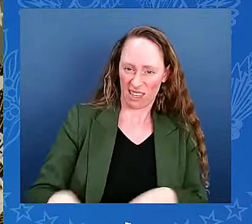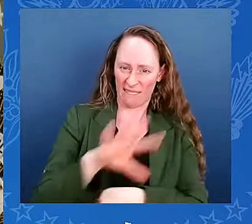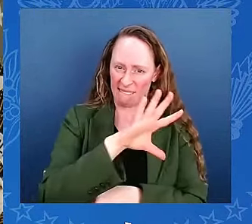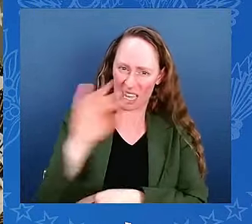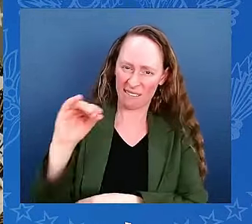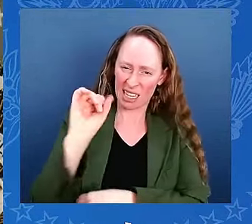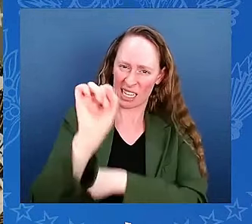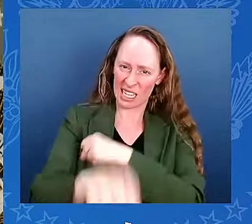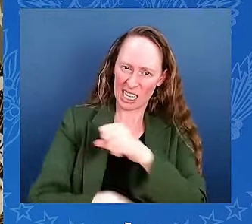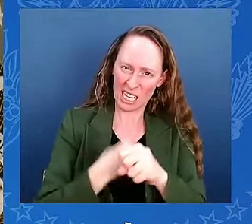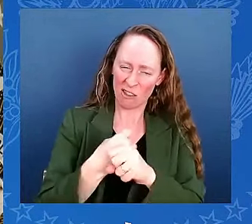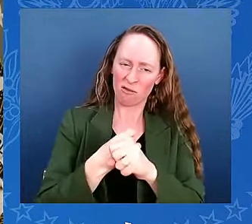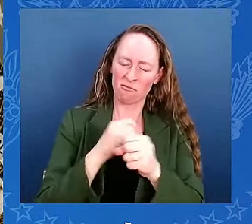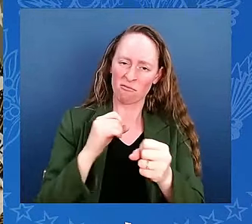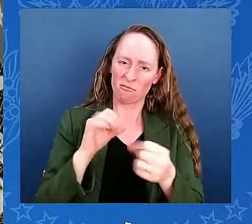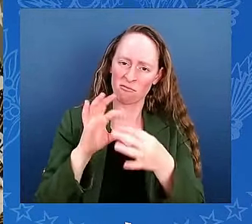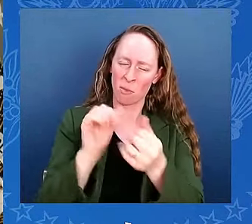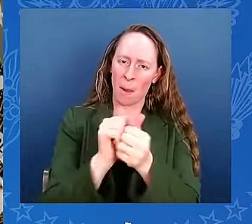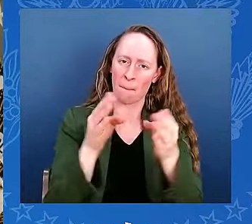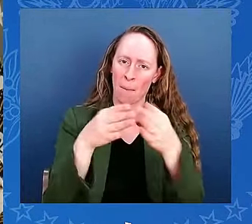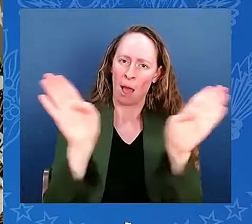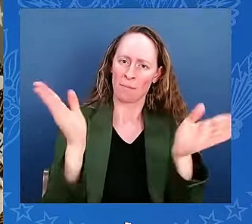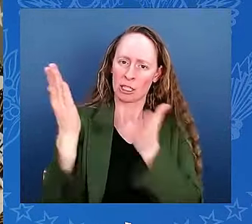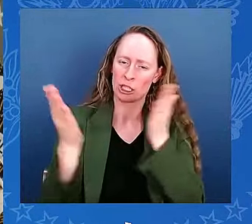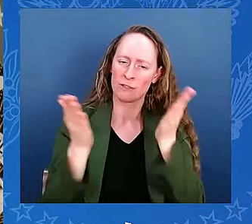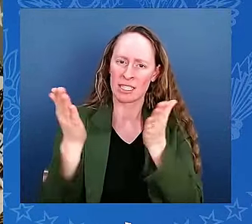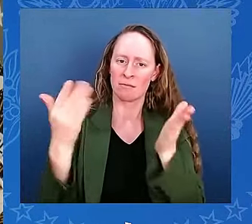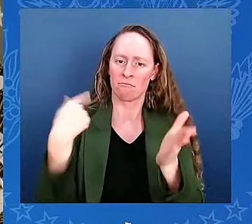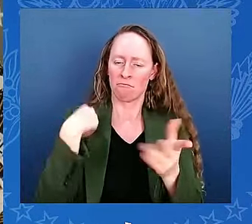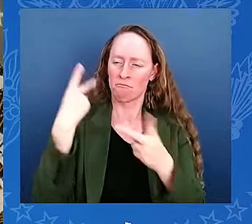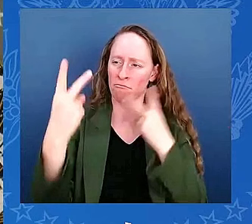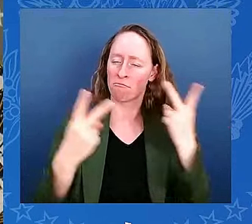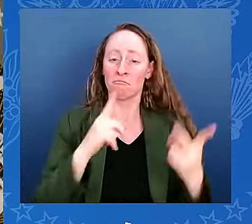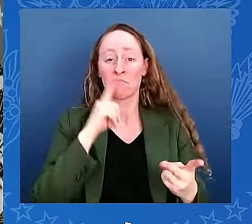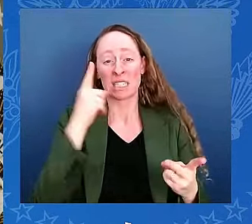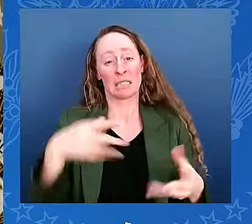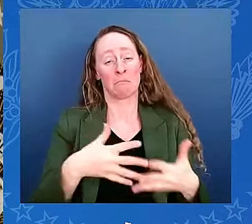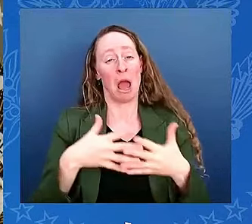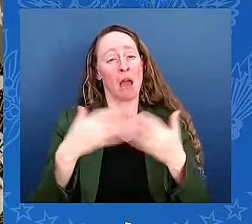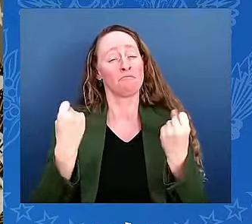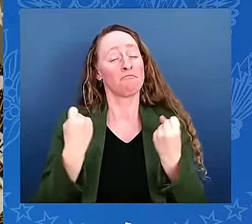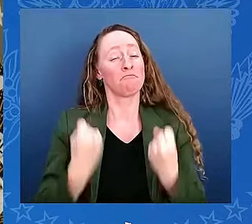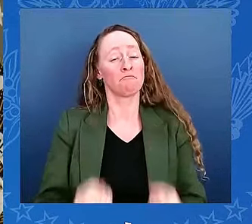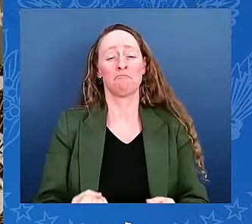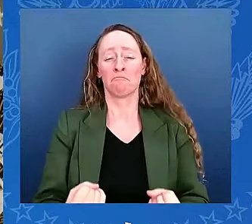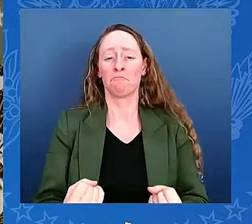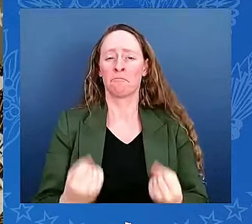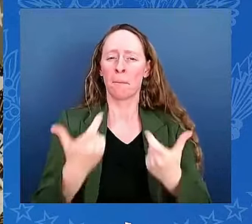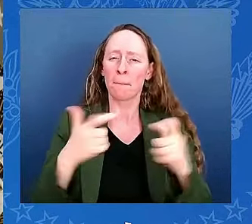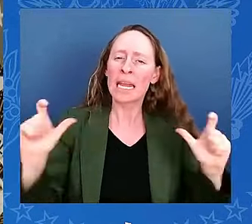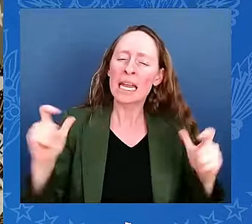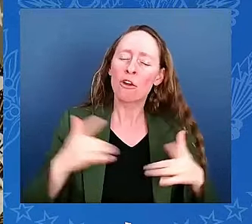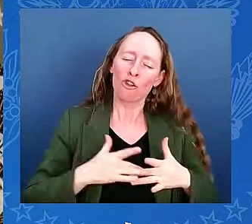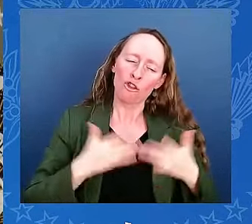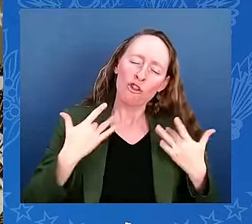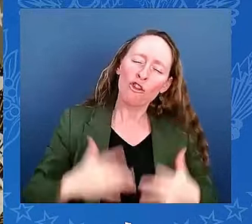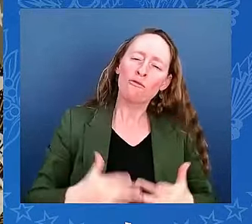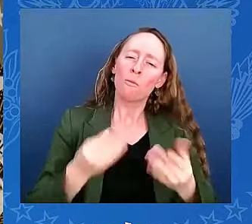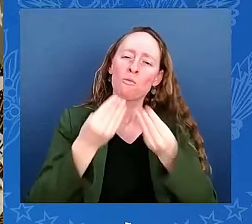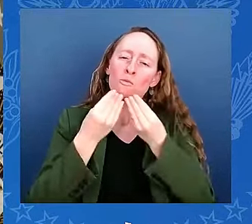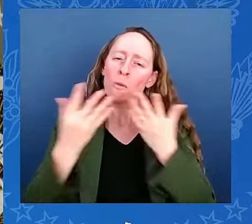We're a nation with a heart, a soul that draws from old and new. In America, everything runs deep,